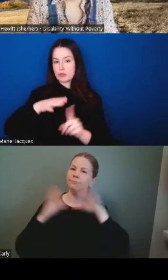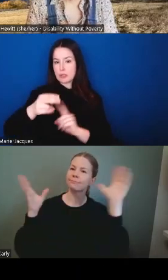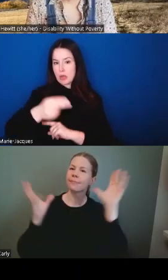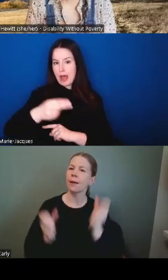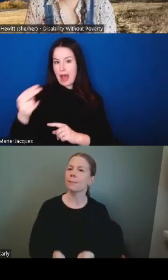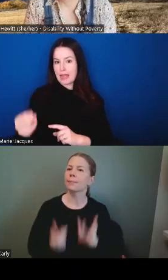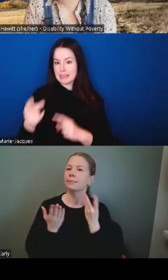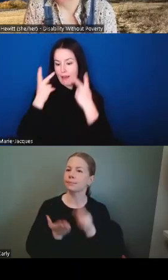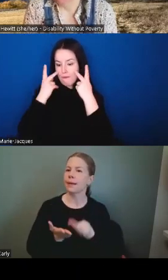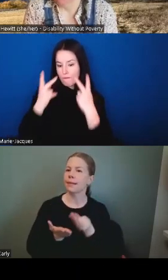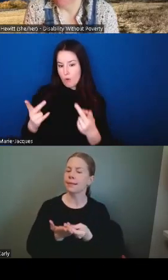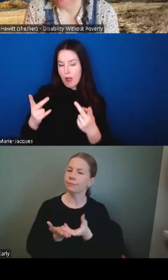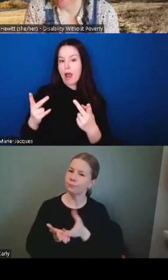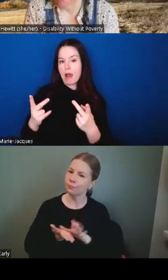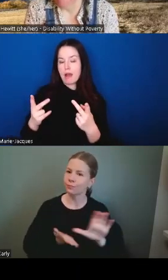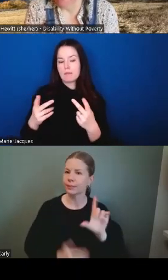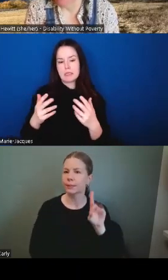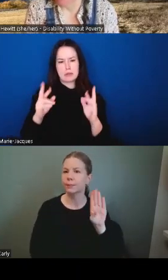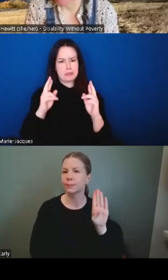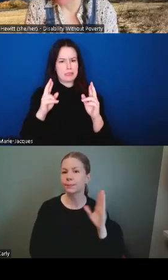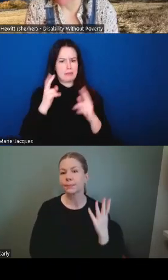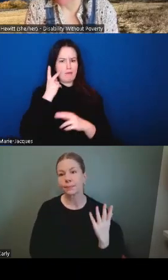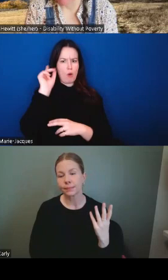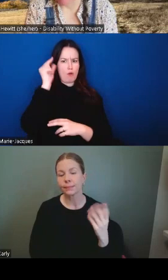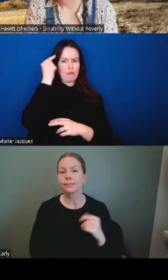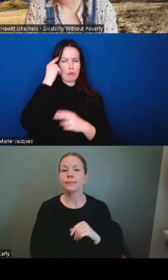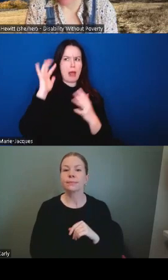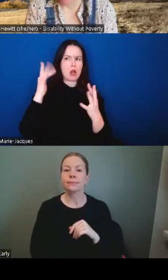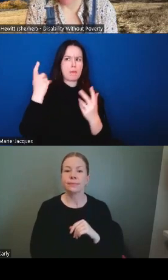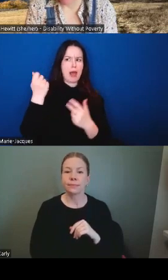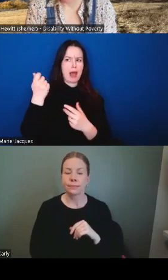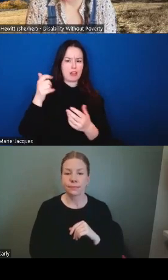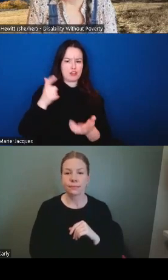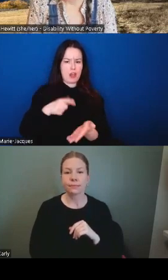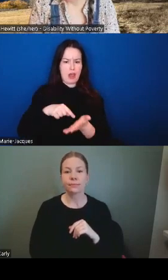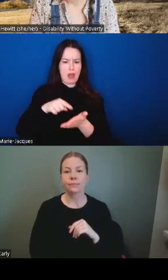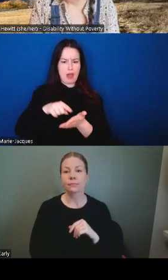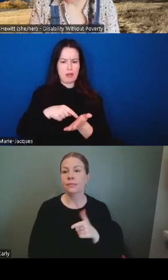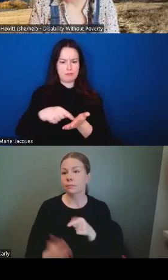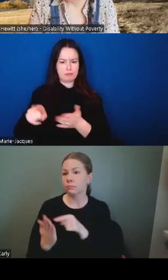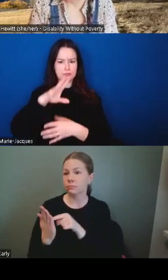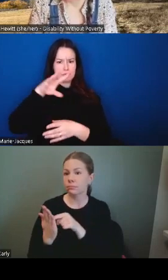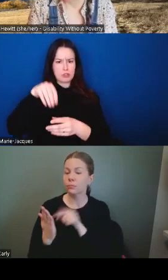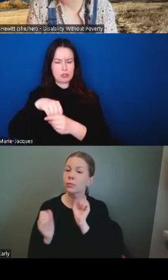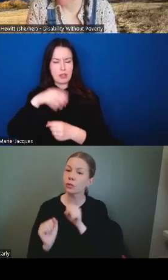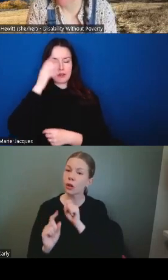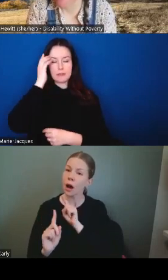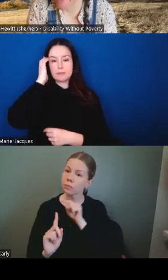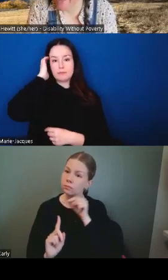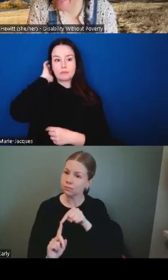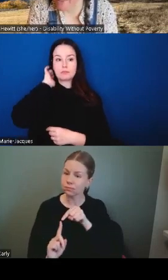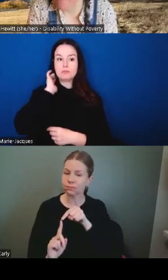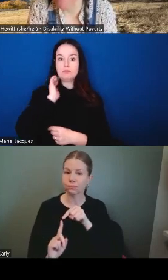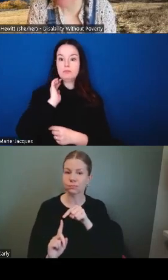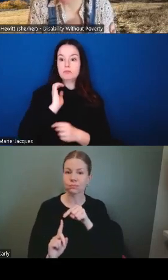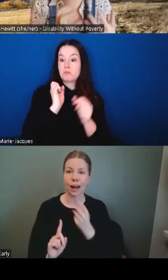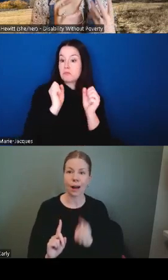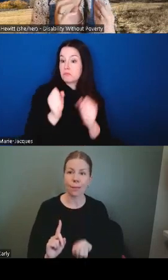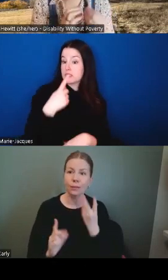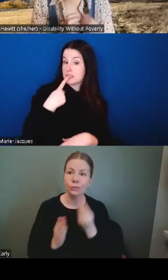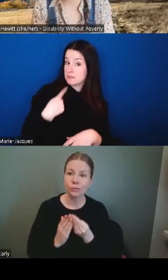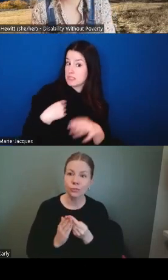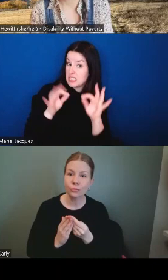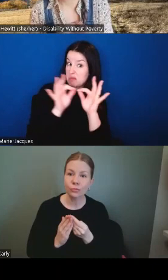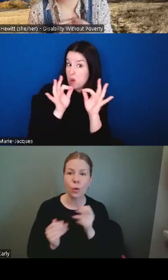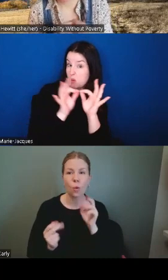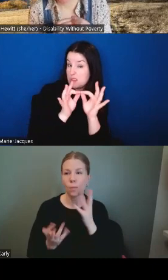it may just like it may say something about an amount it may say may not say anything but